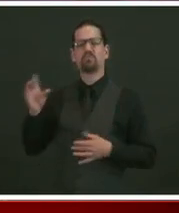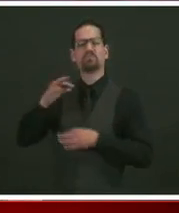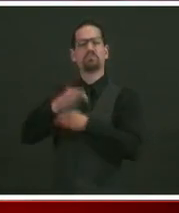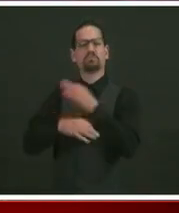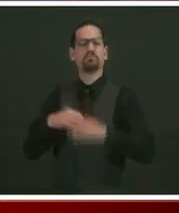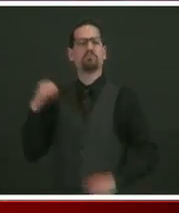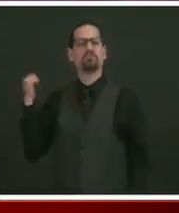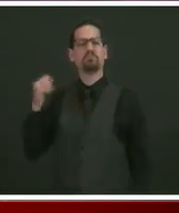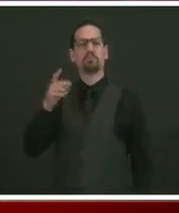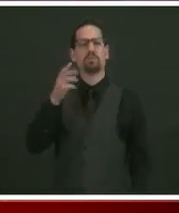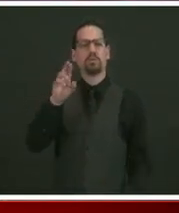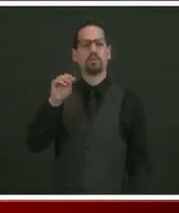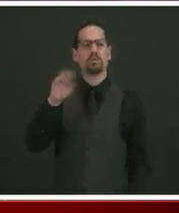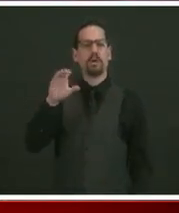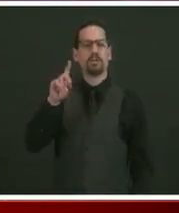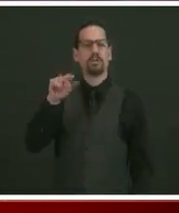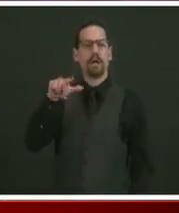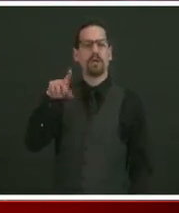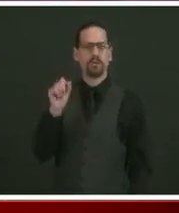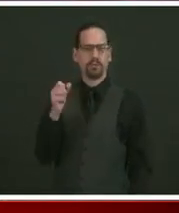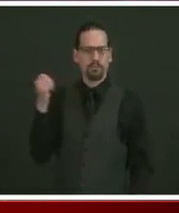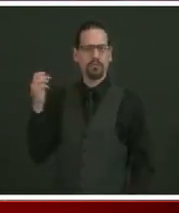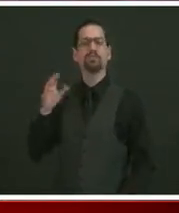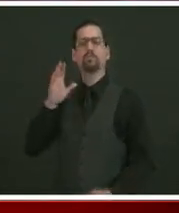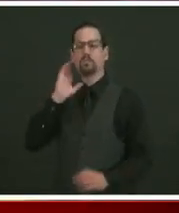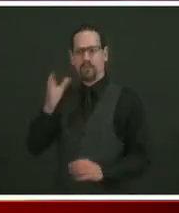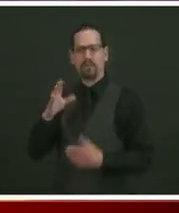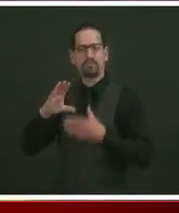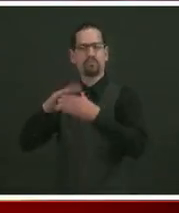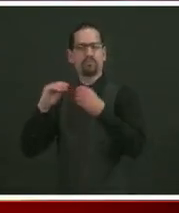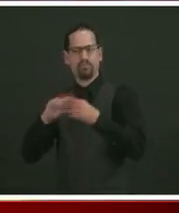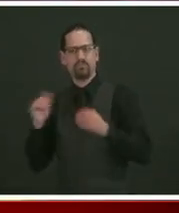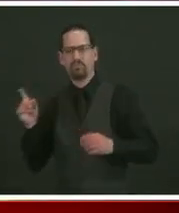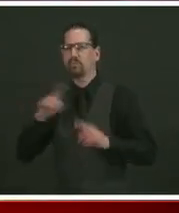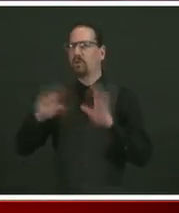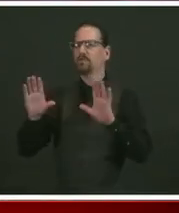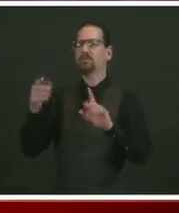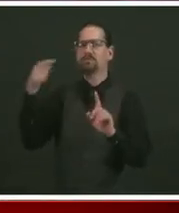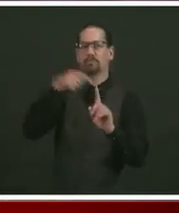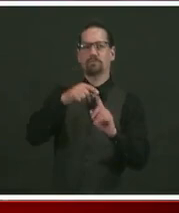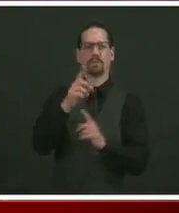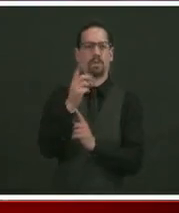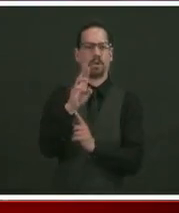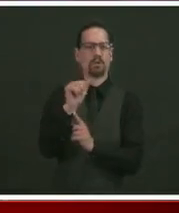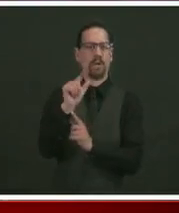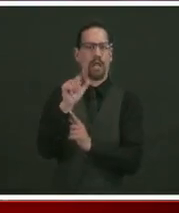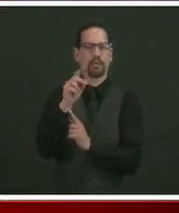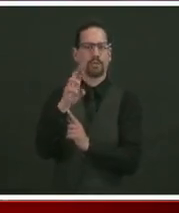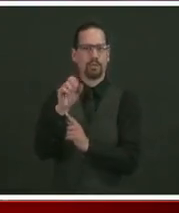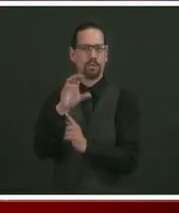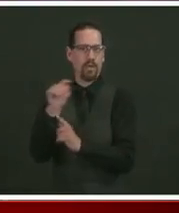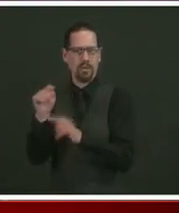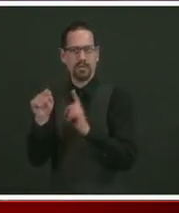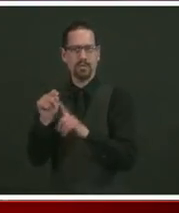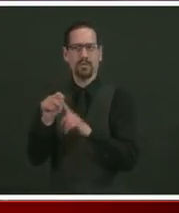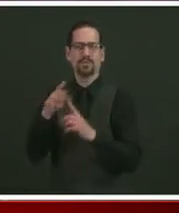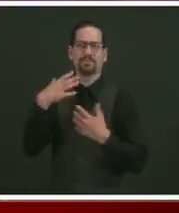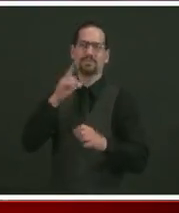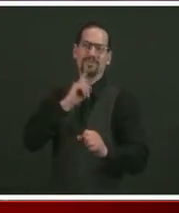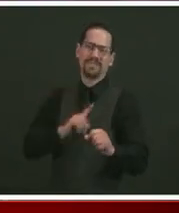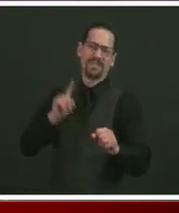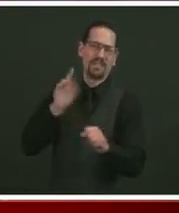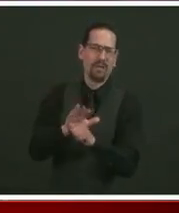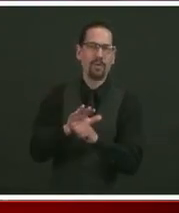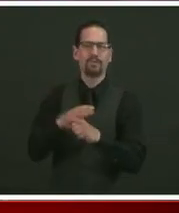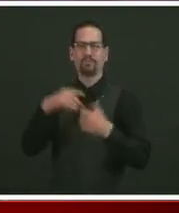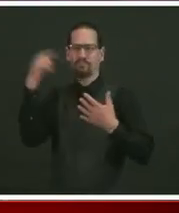committed to this work. She's also fine and healthy, just working on another project right now. So we're lucky to have Dr.